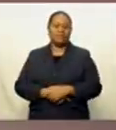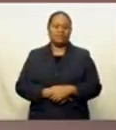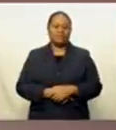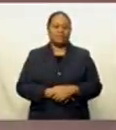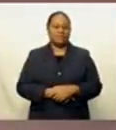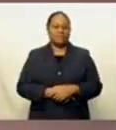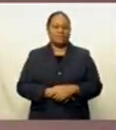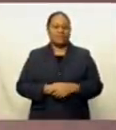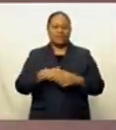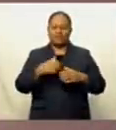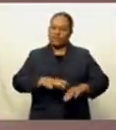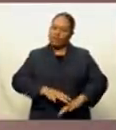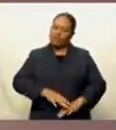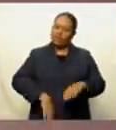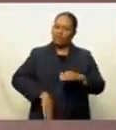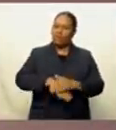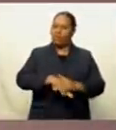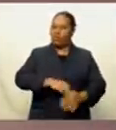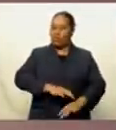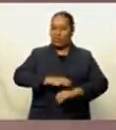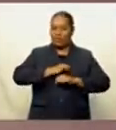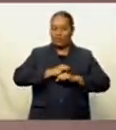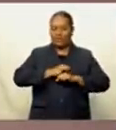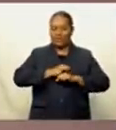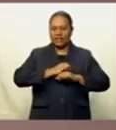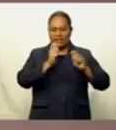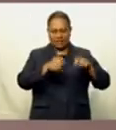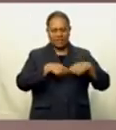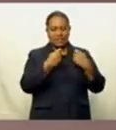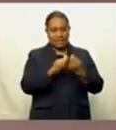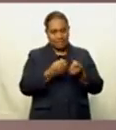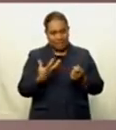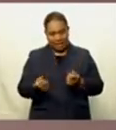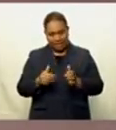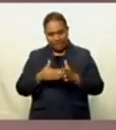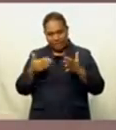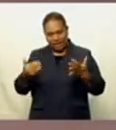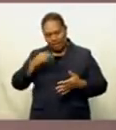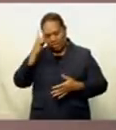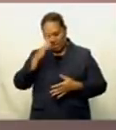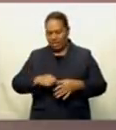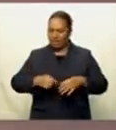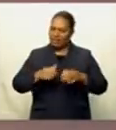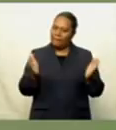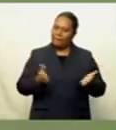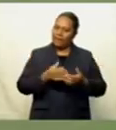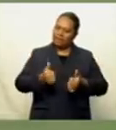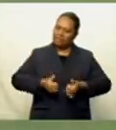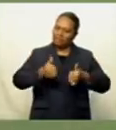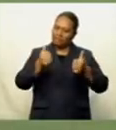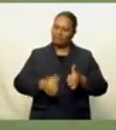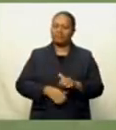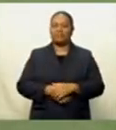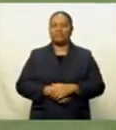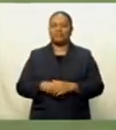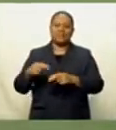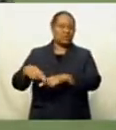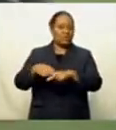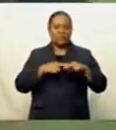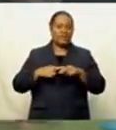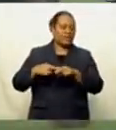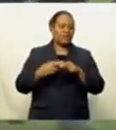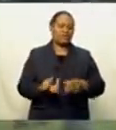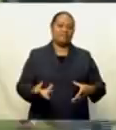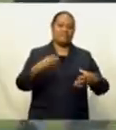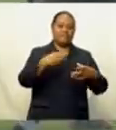I have a full confidence that the team that we have right now will be able to deliver the much needed result. Fiji will be joining